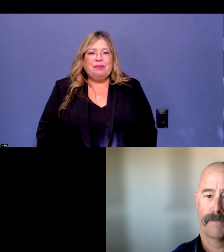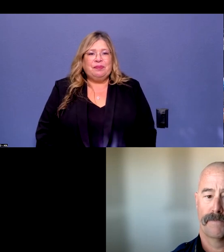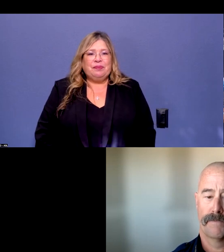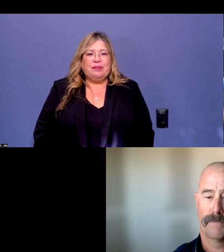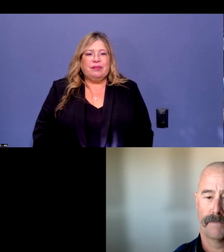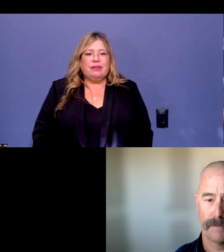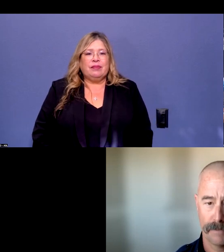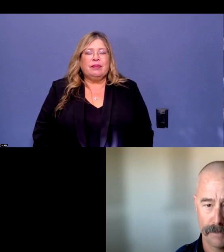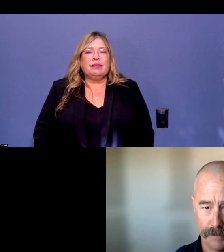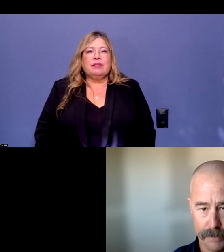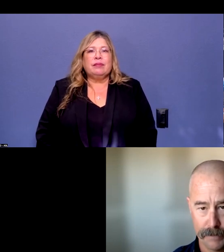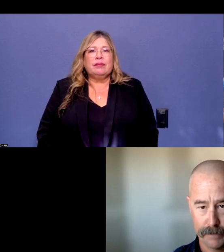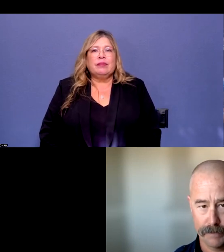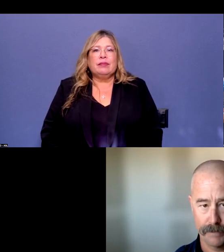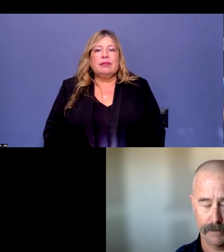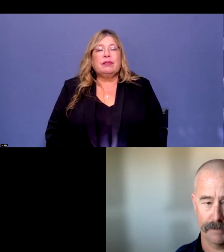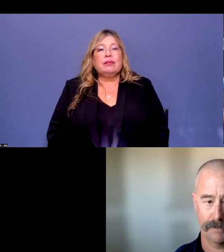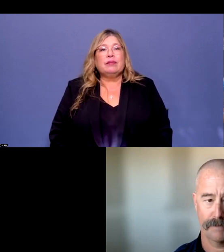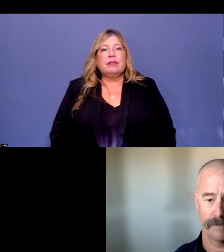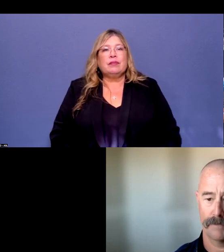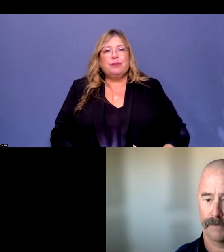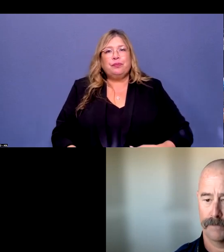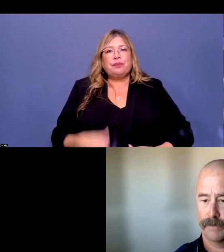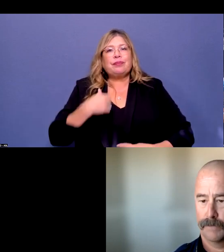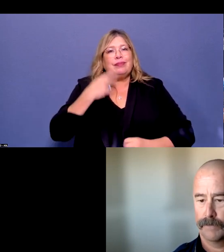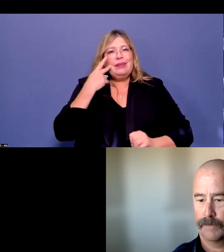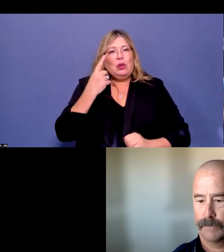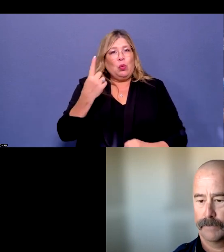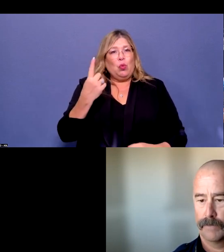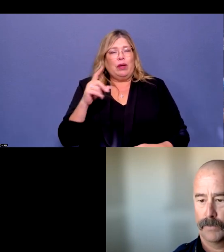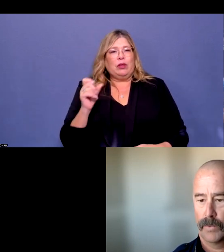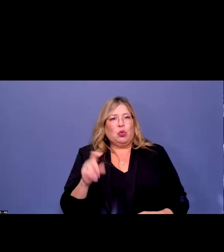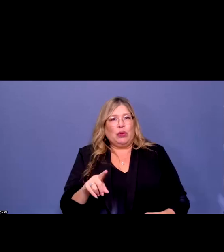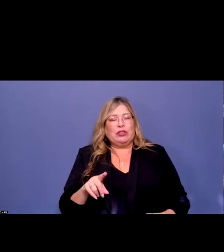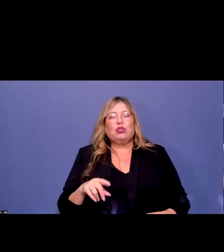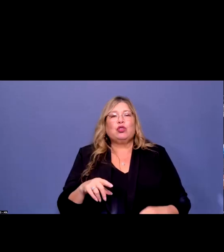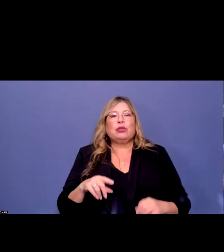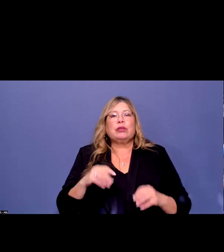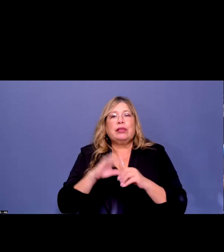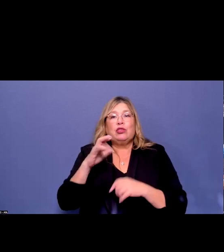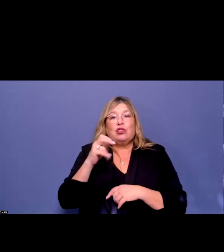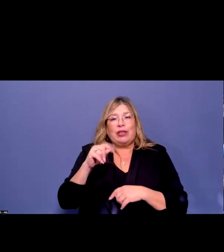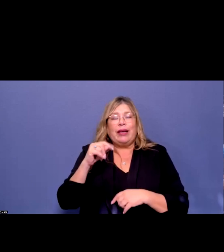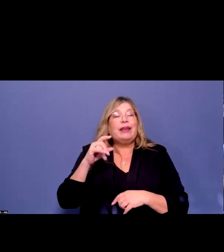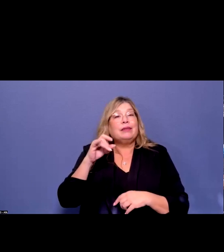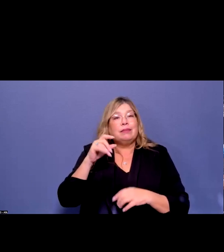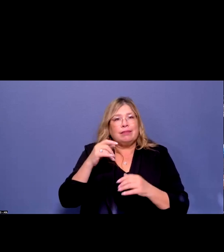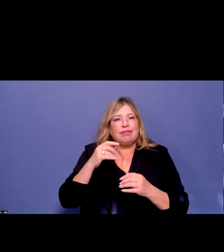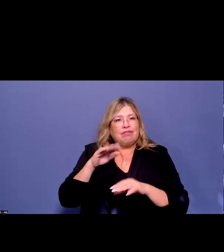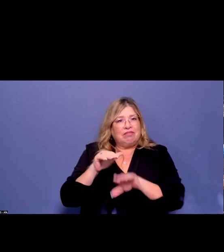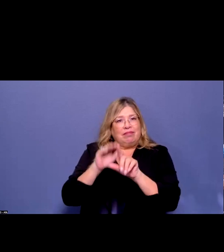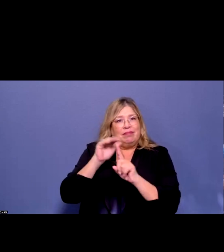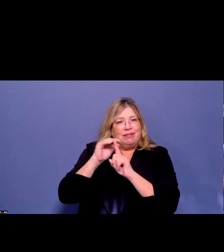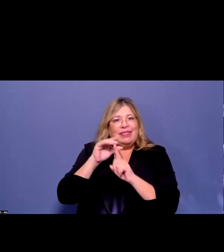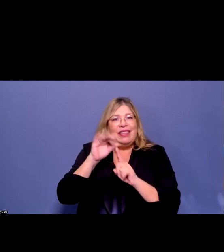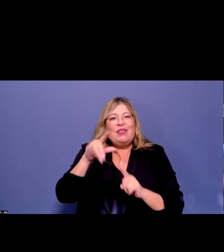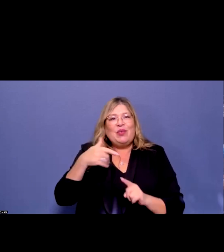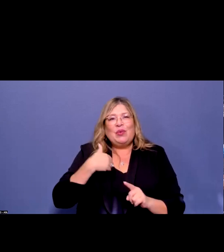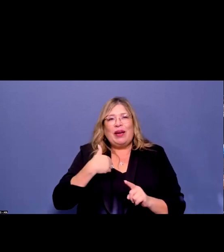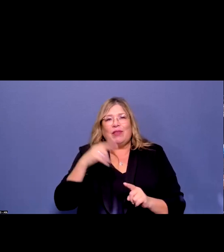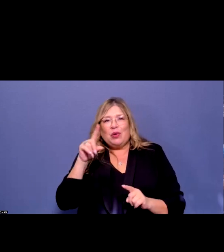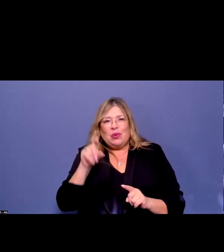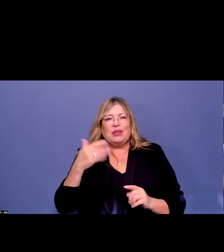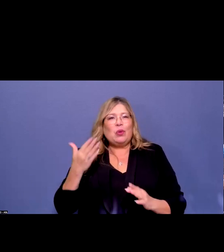I see one more question in the chat. Just a last call for either hands up or submitting questions in the chat. Just